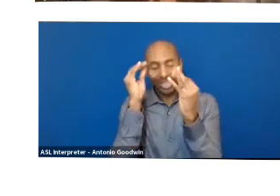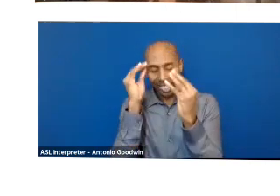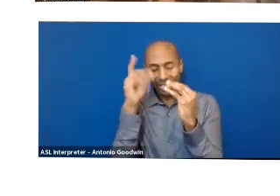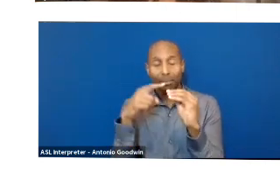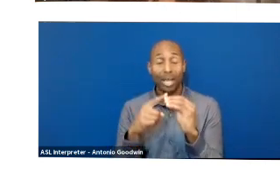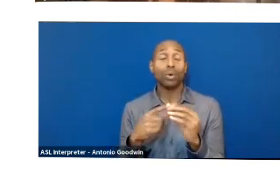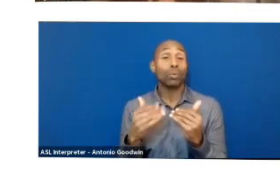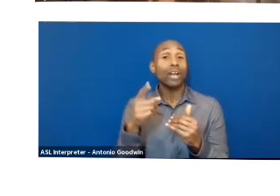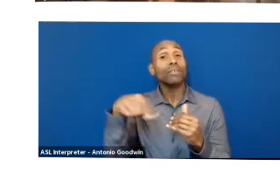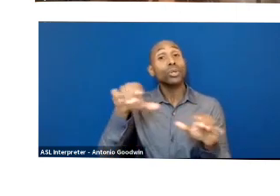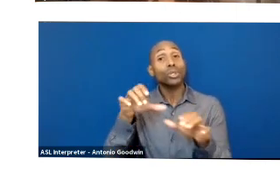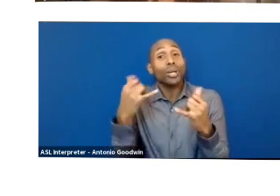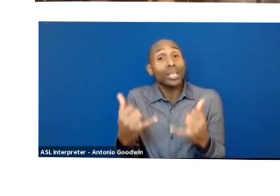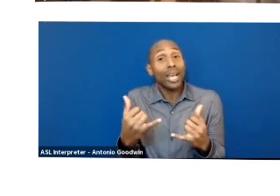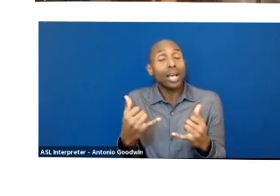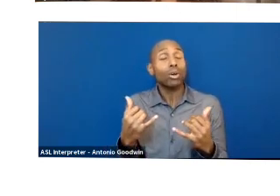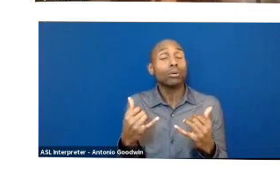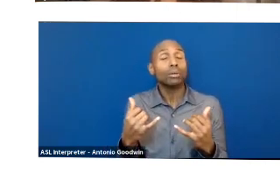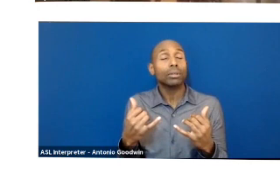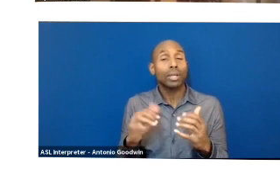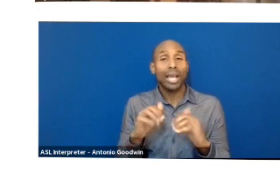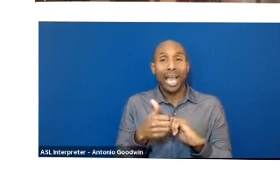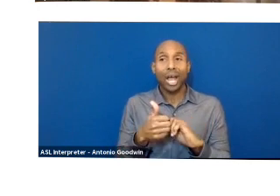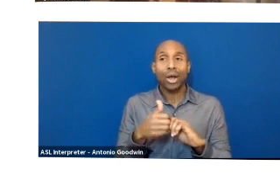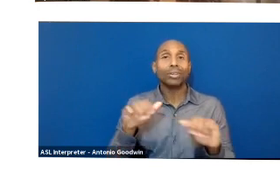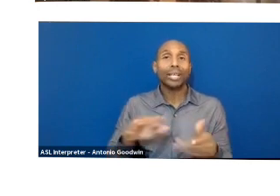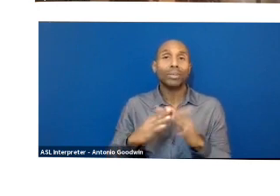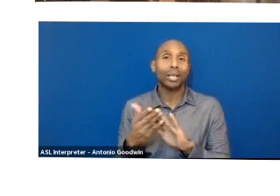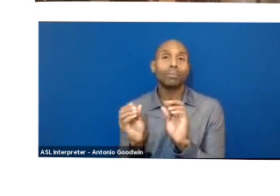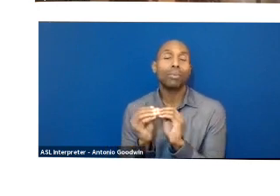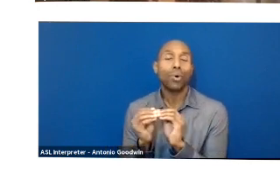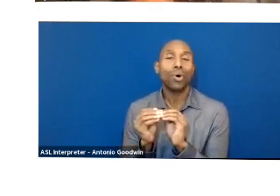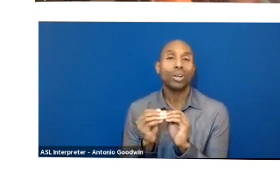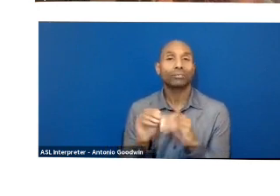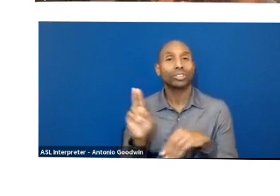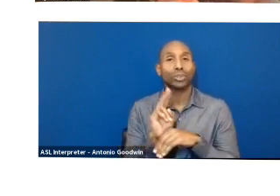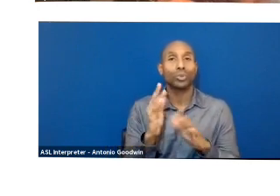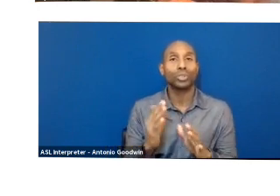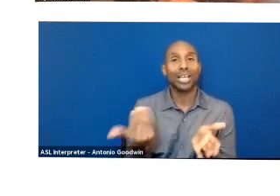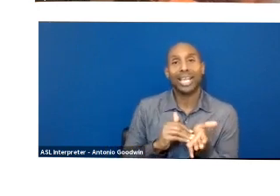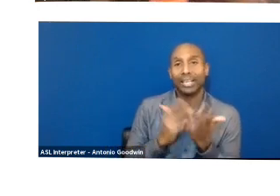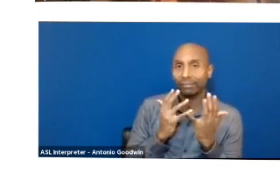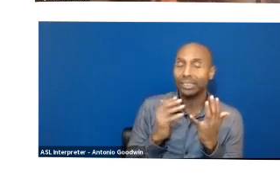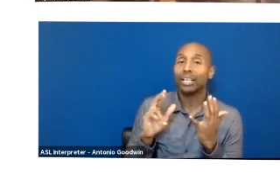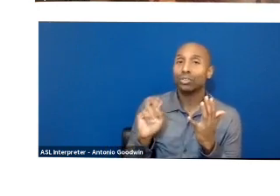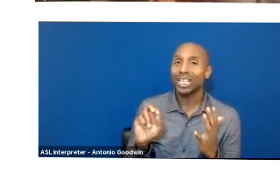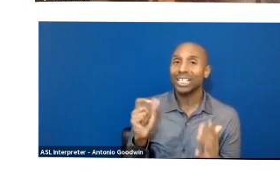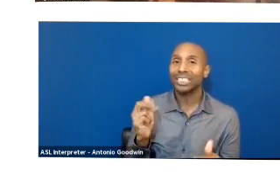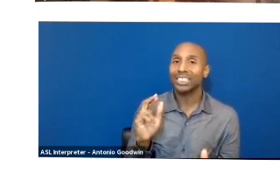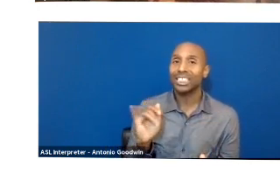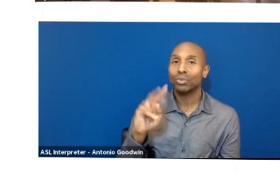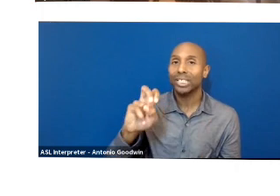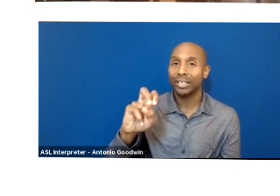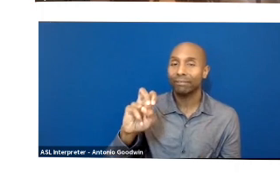more regenerative and more sustainable. So I would love to answer some questions in